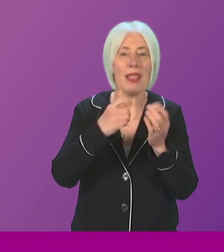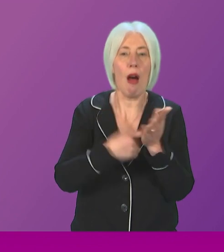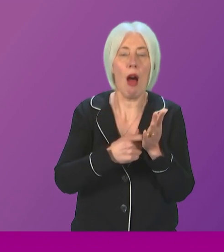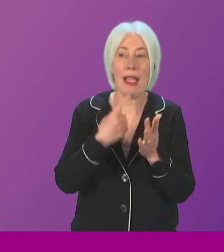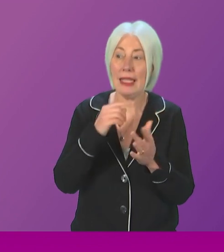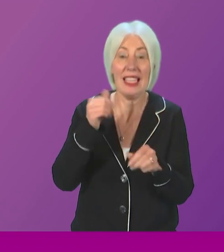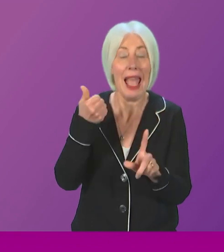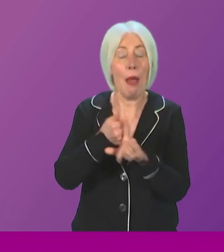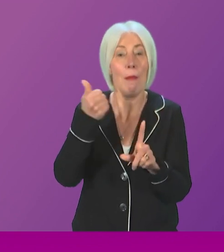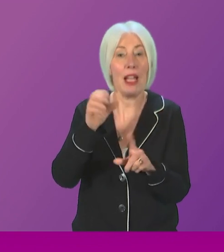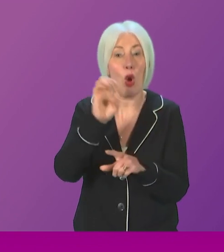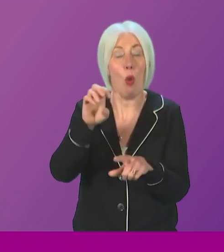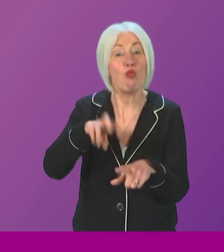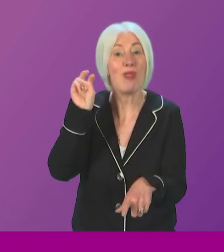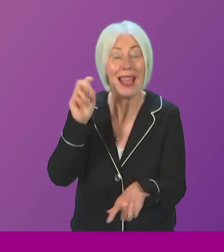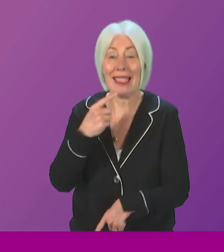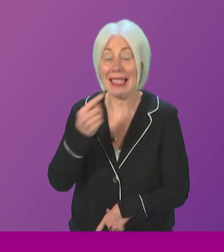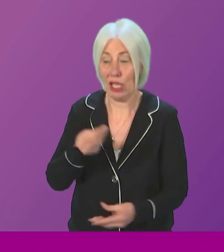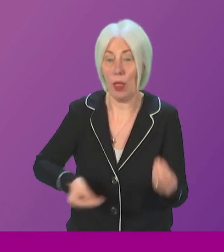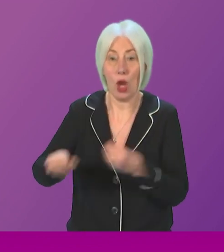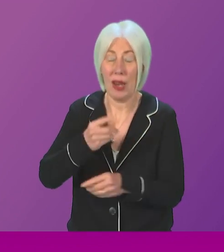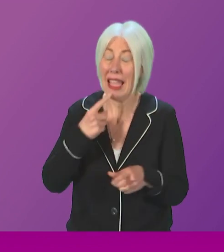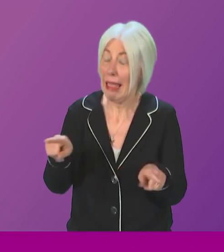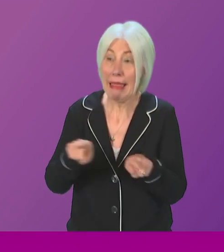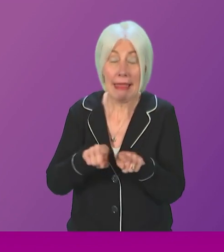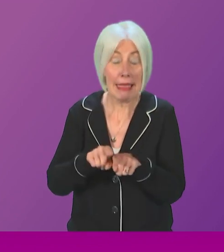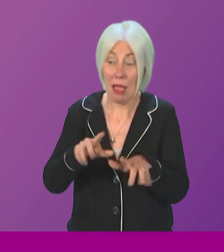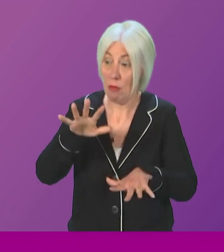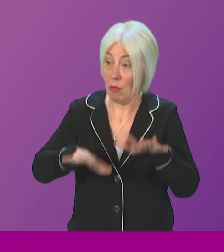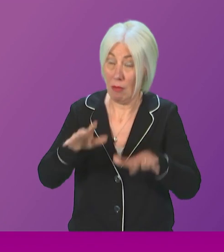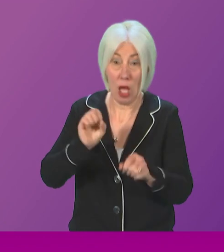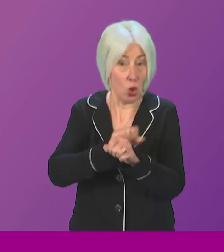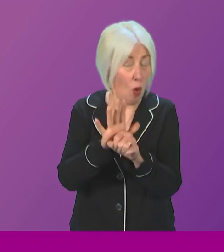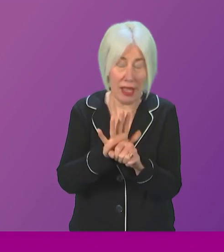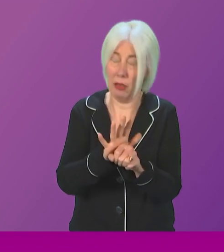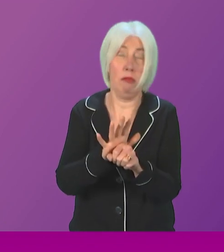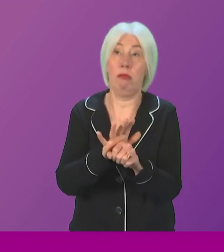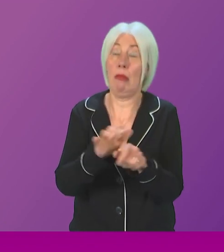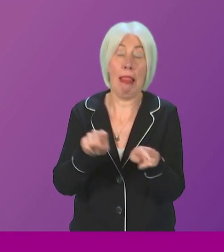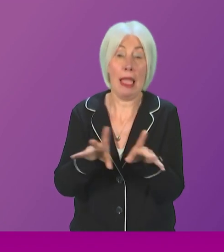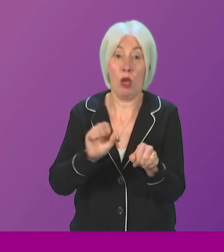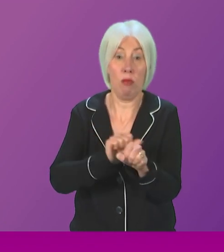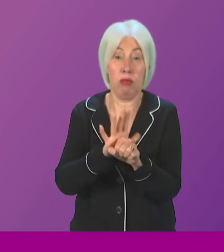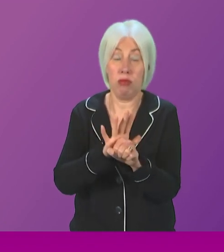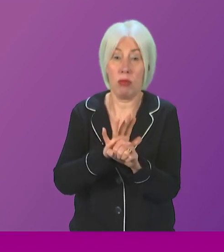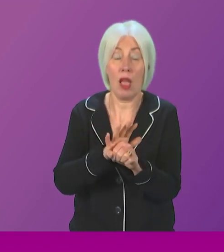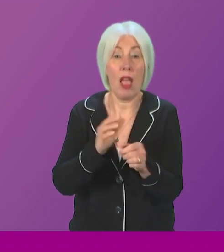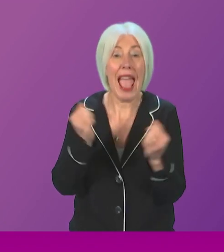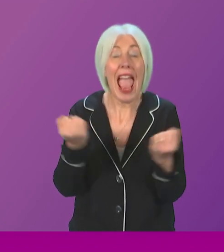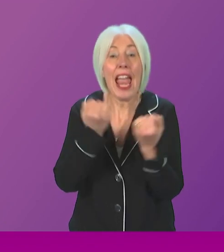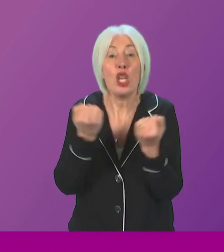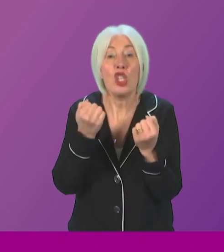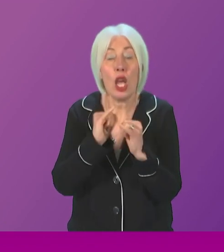on the UK economy. said it was on the same magnitude as Covid, as a Covid pandemic, an energy price crisis